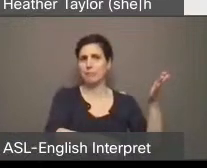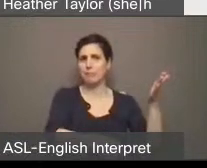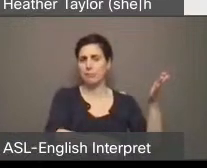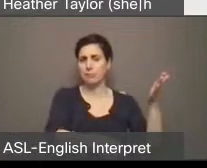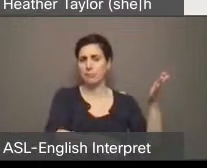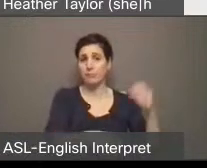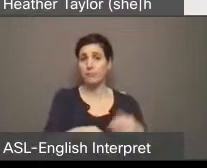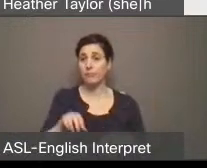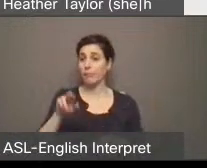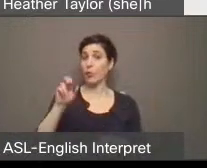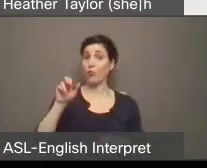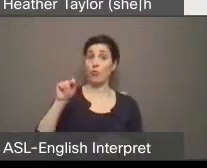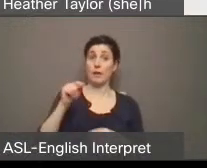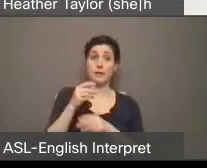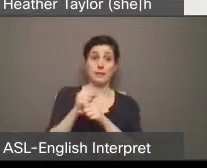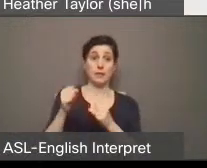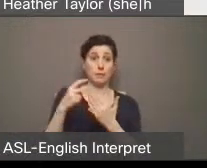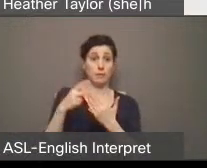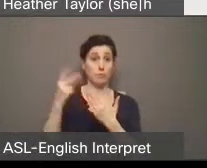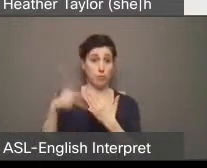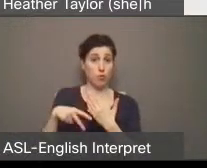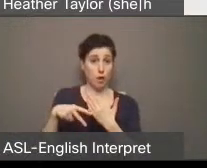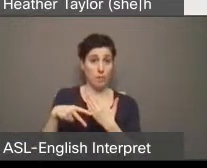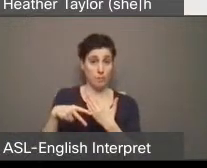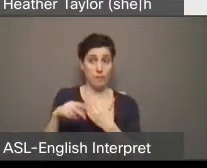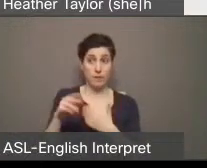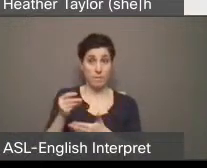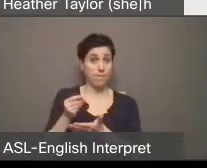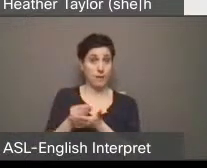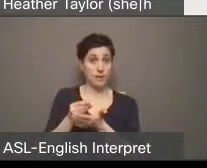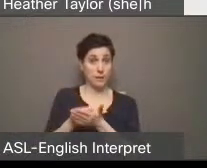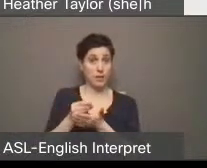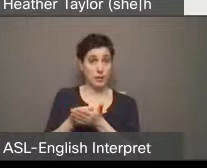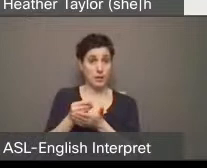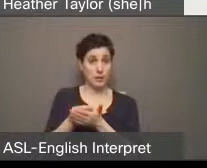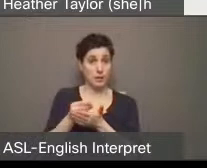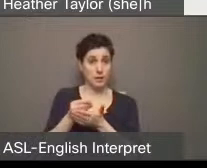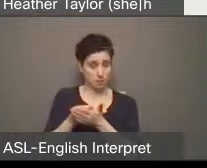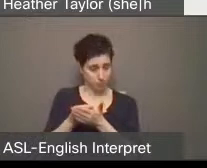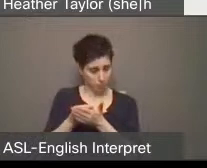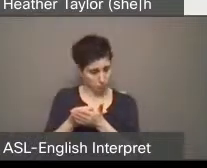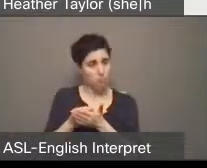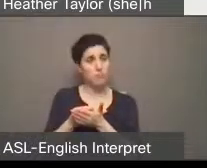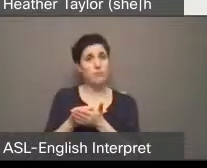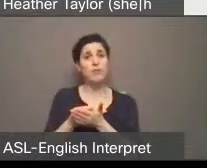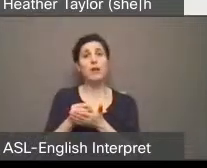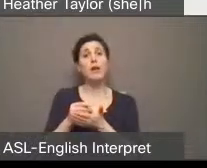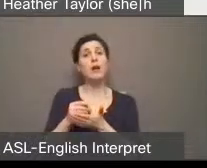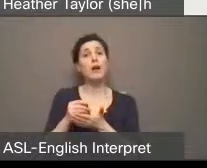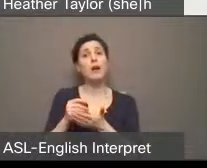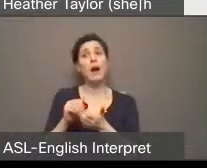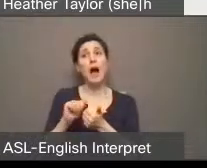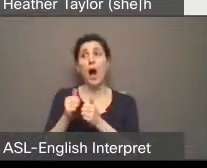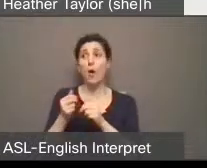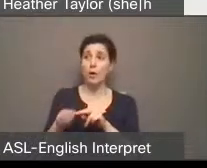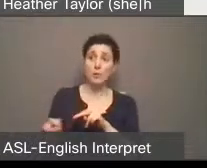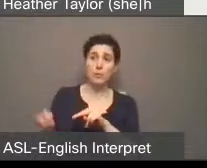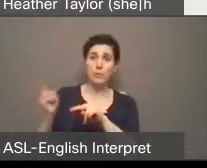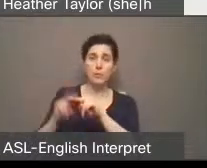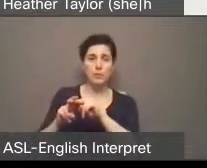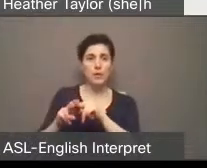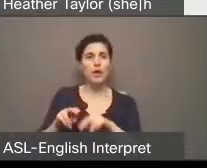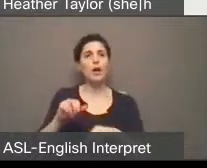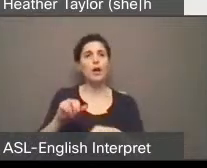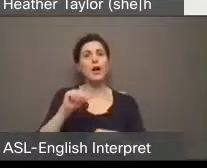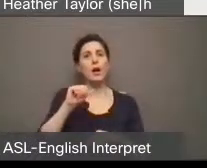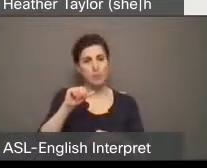could also be achieved by a non repayable grant